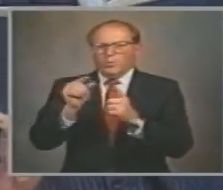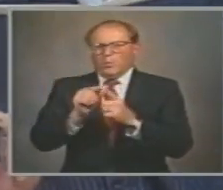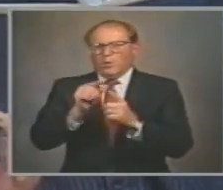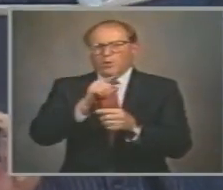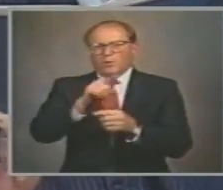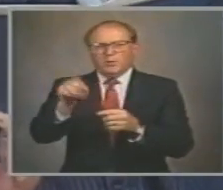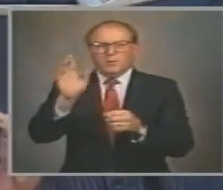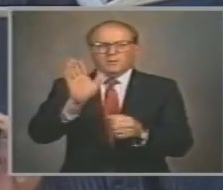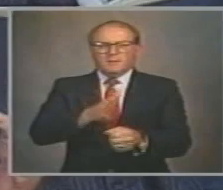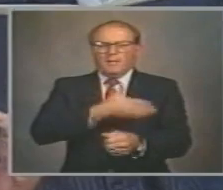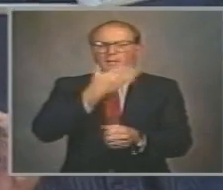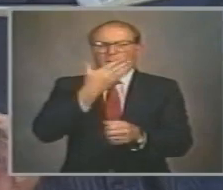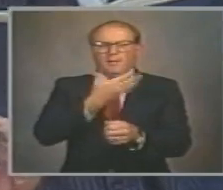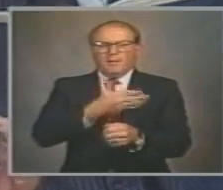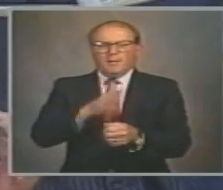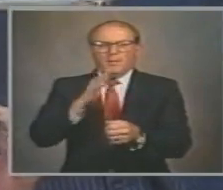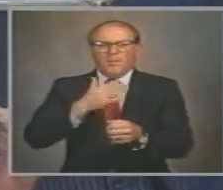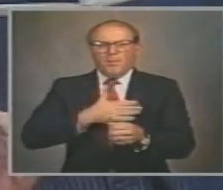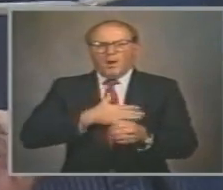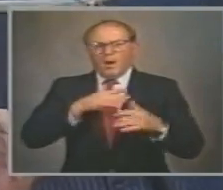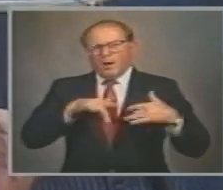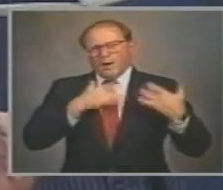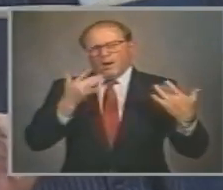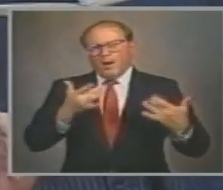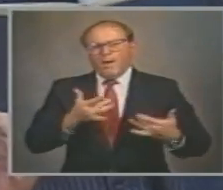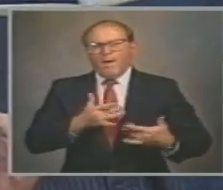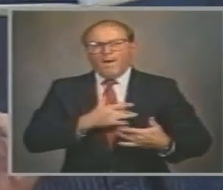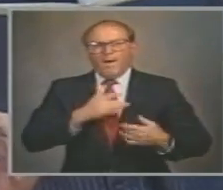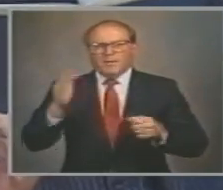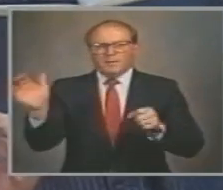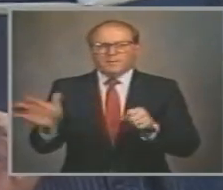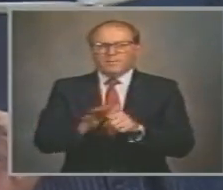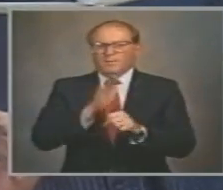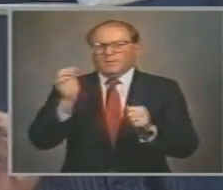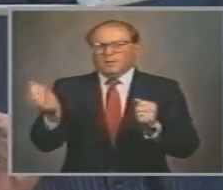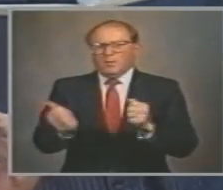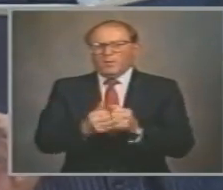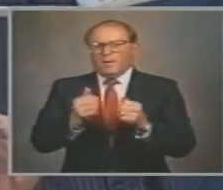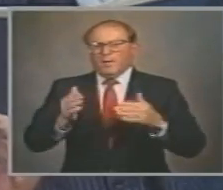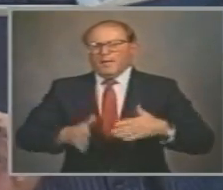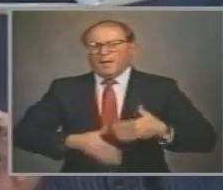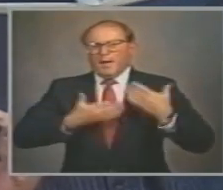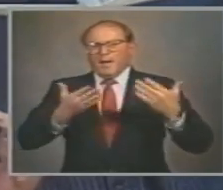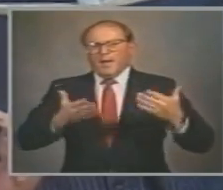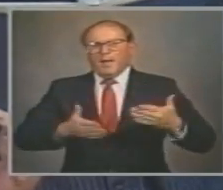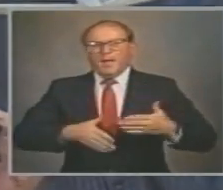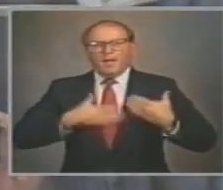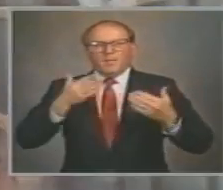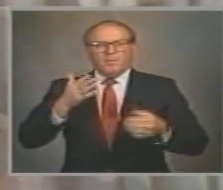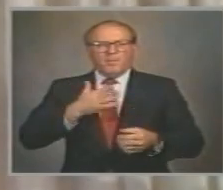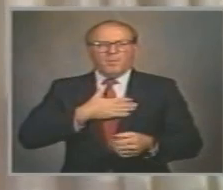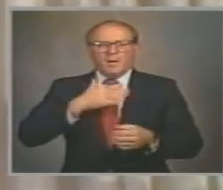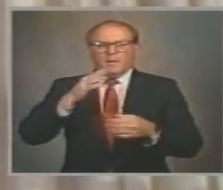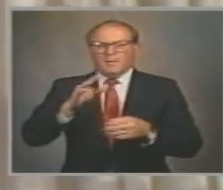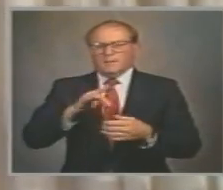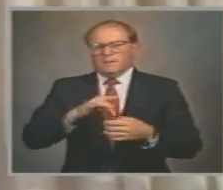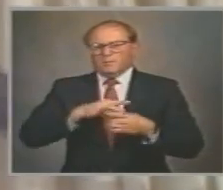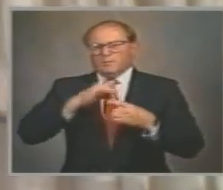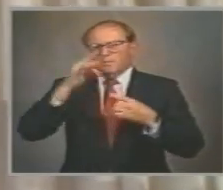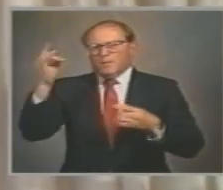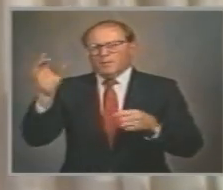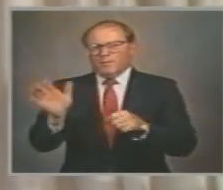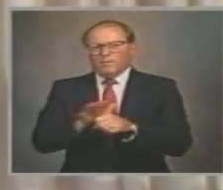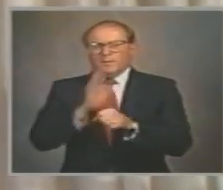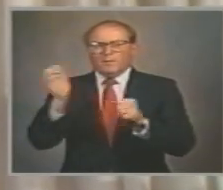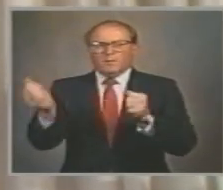mount you raise My heart is filled with fracture My soul